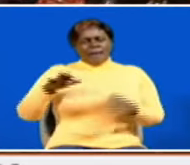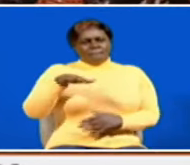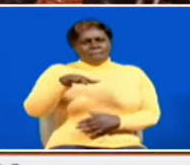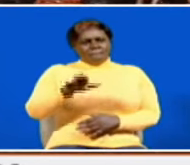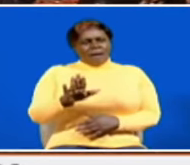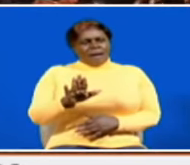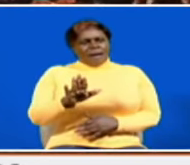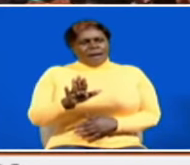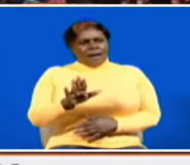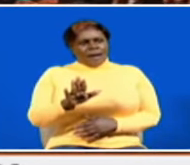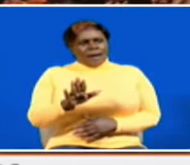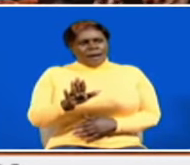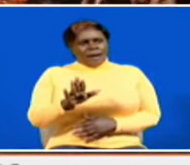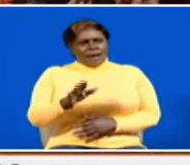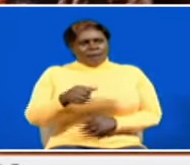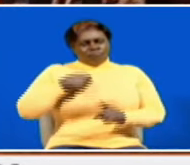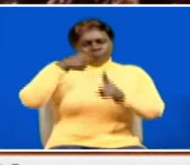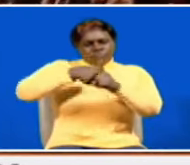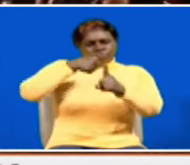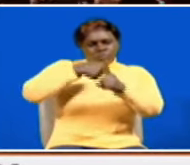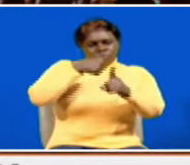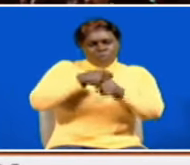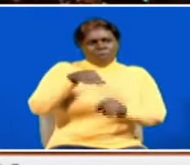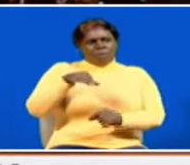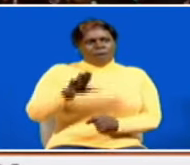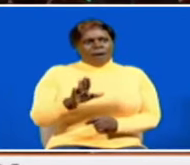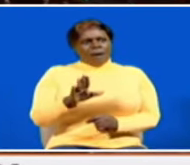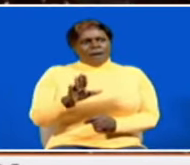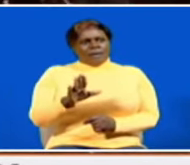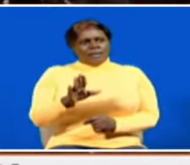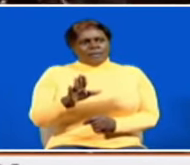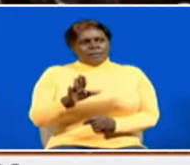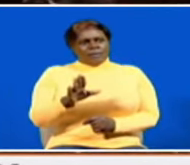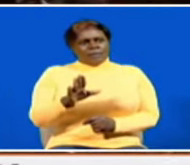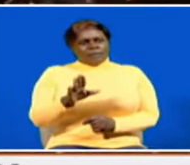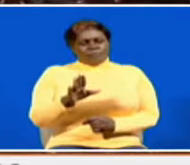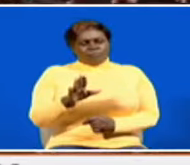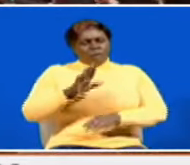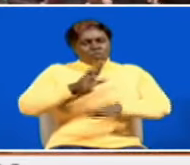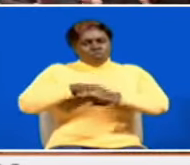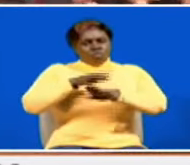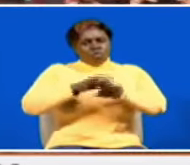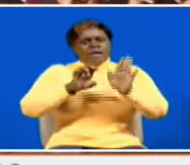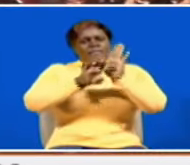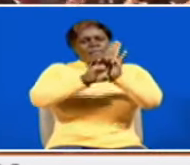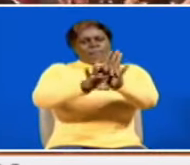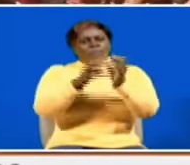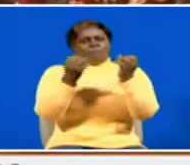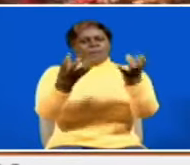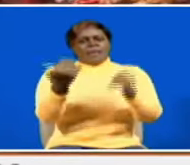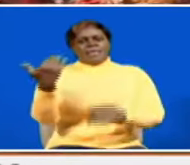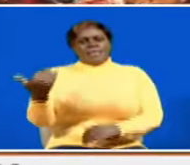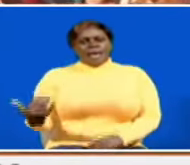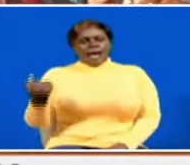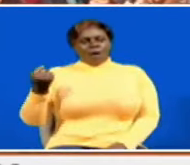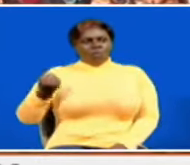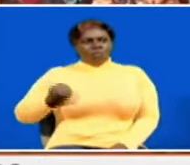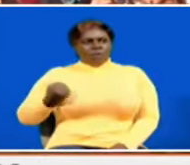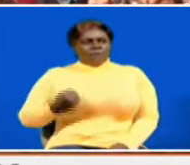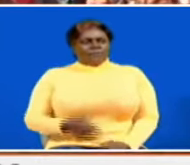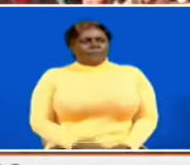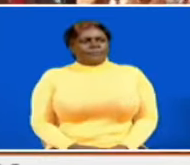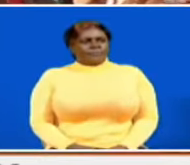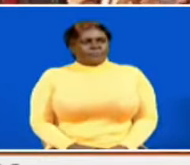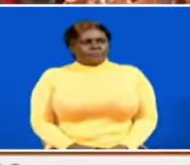accidentally ventured into activism omido has been described as a role model to many young women looking at the